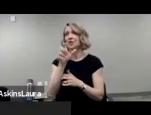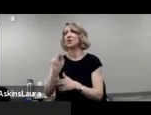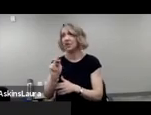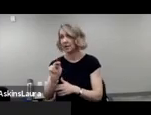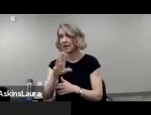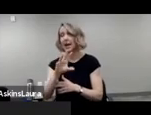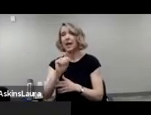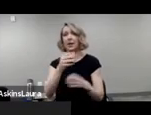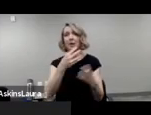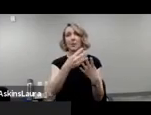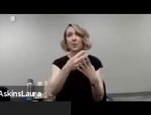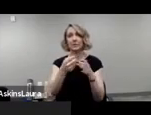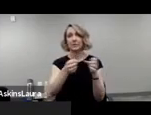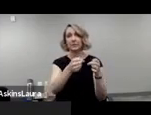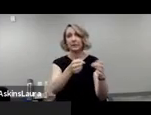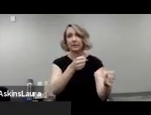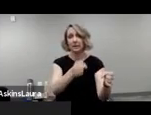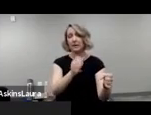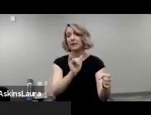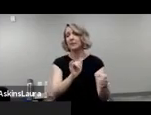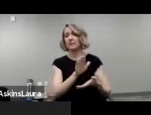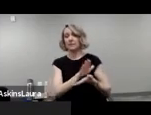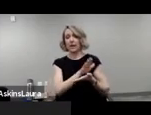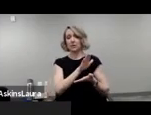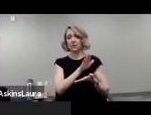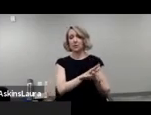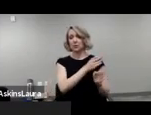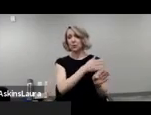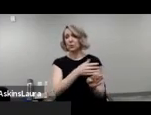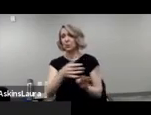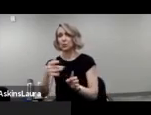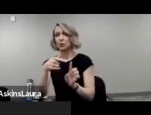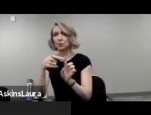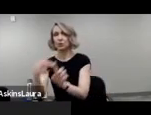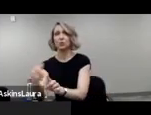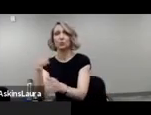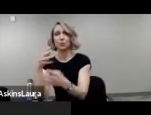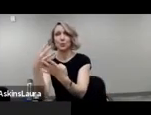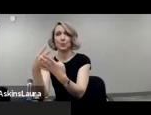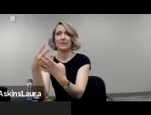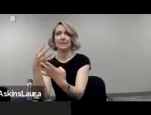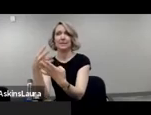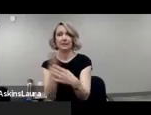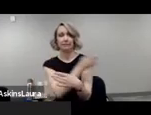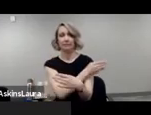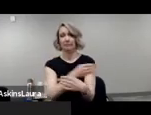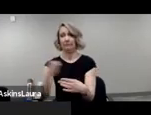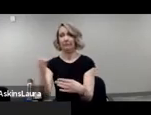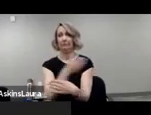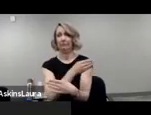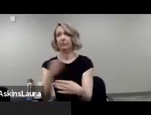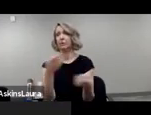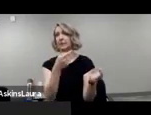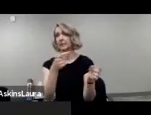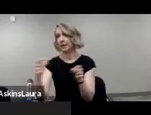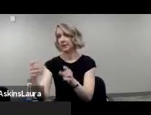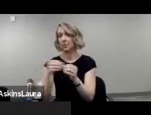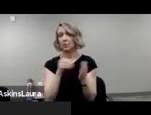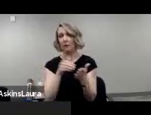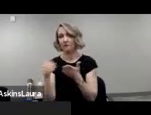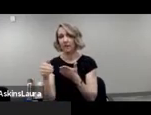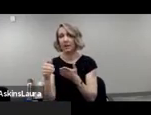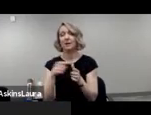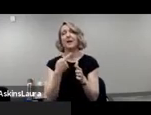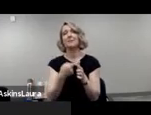prison pipeline to more and more cities passing anti-homeless laws